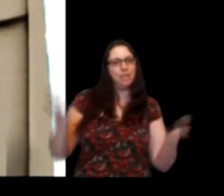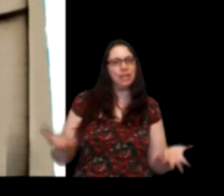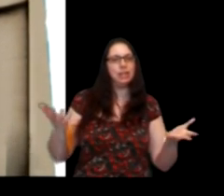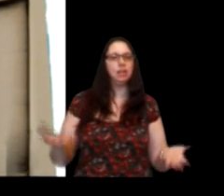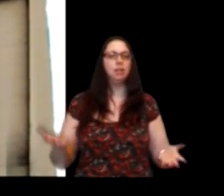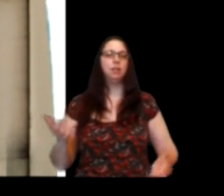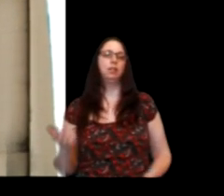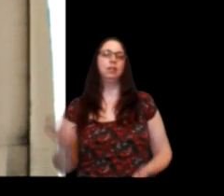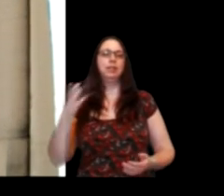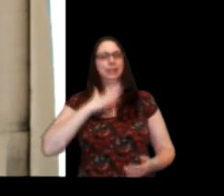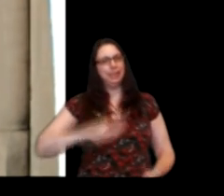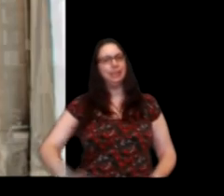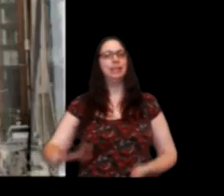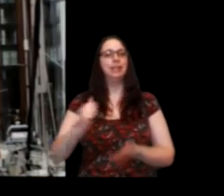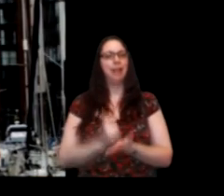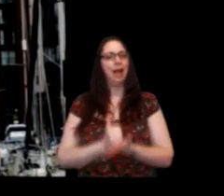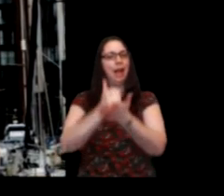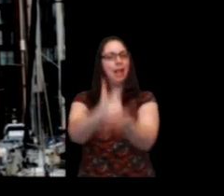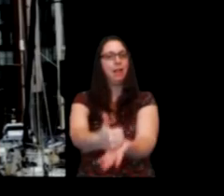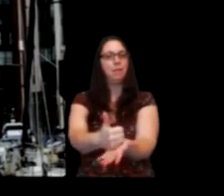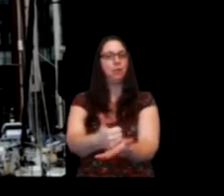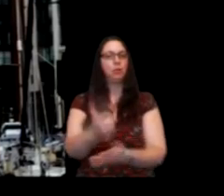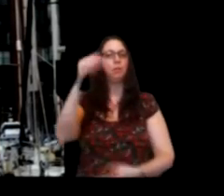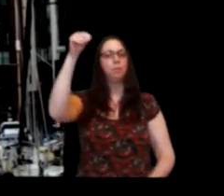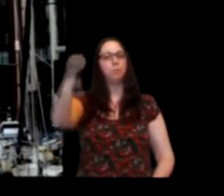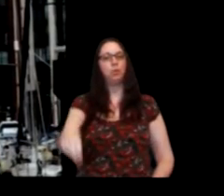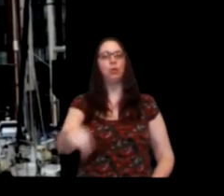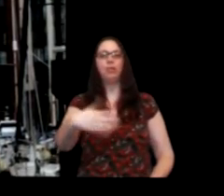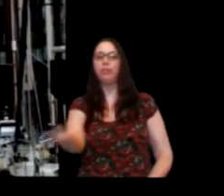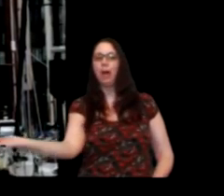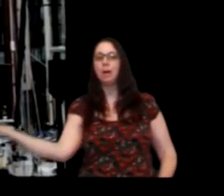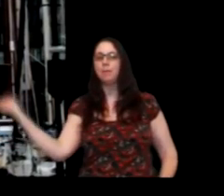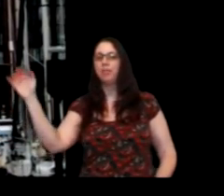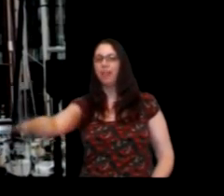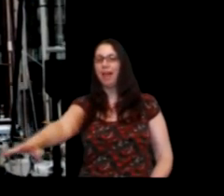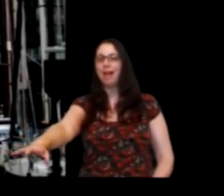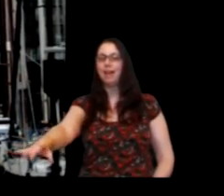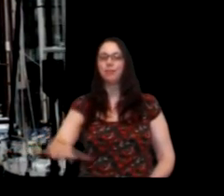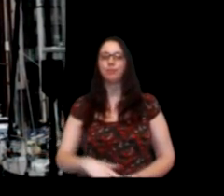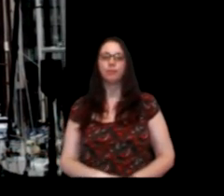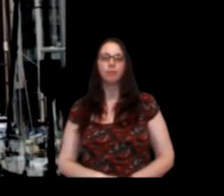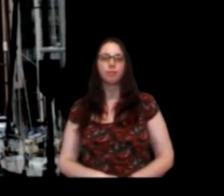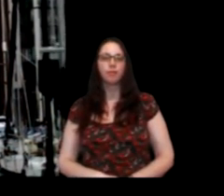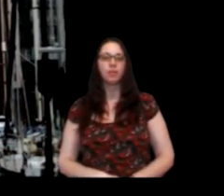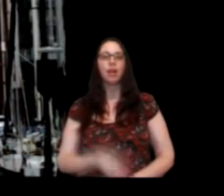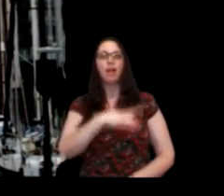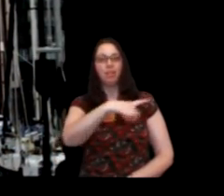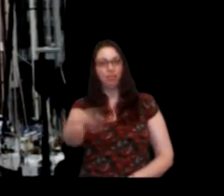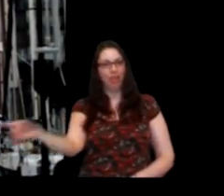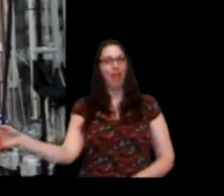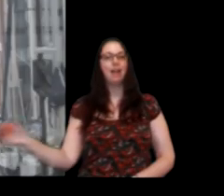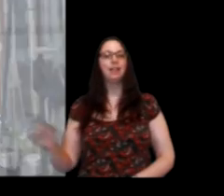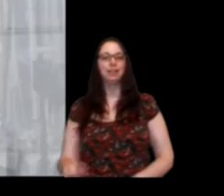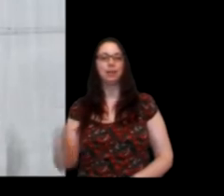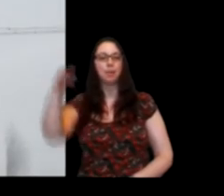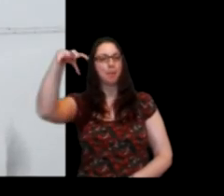number of windows I can see, or see through, like John and Prune, becoming true, seriously,